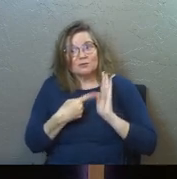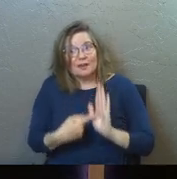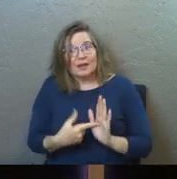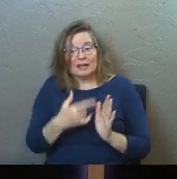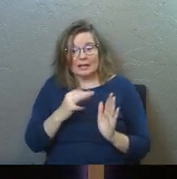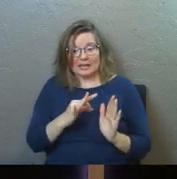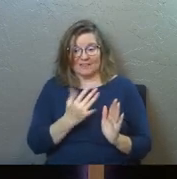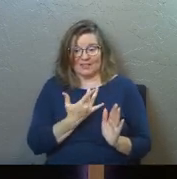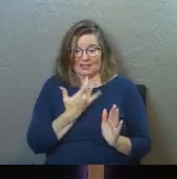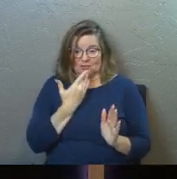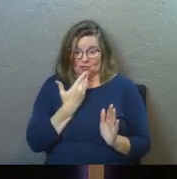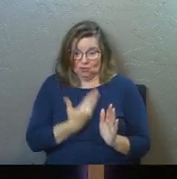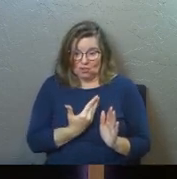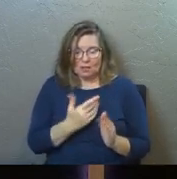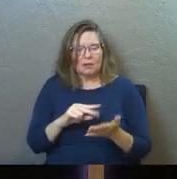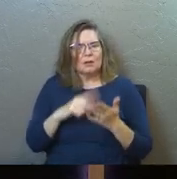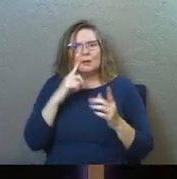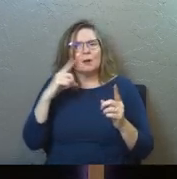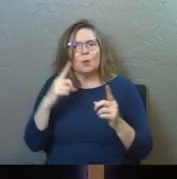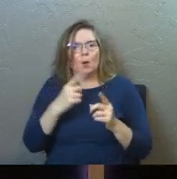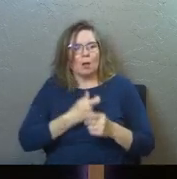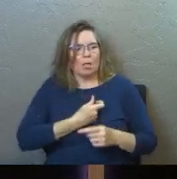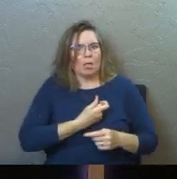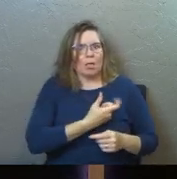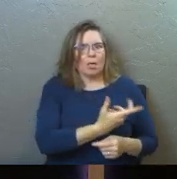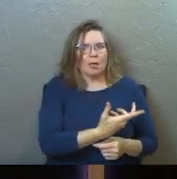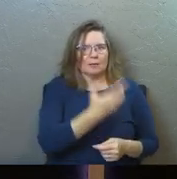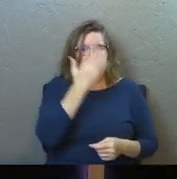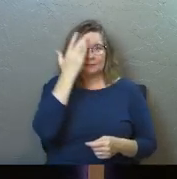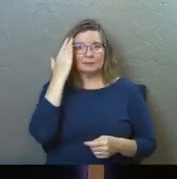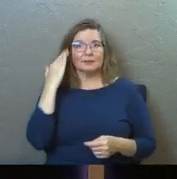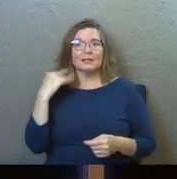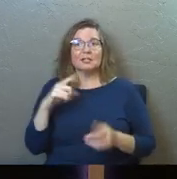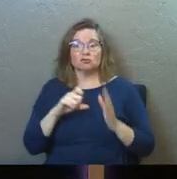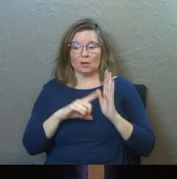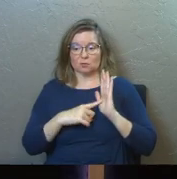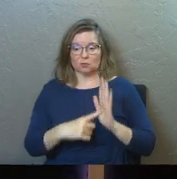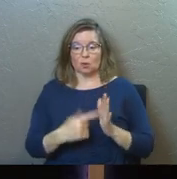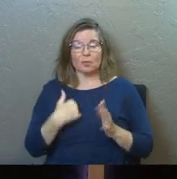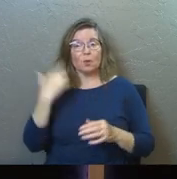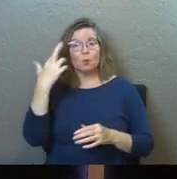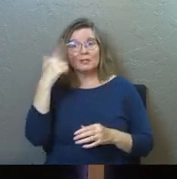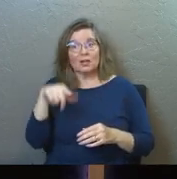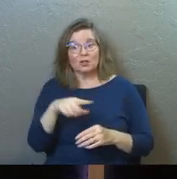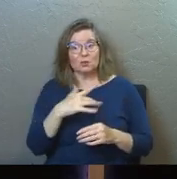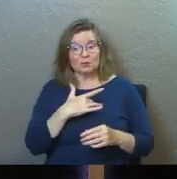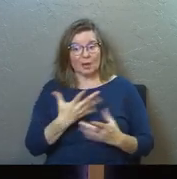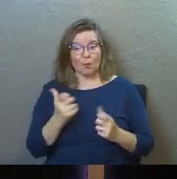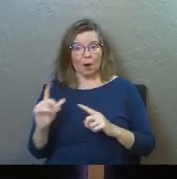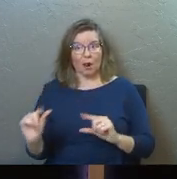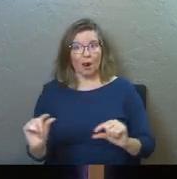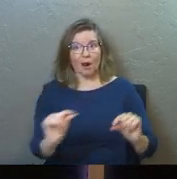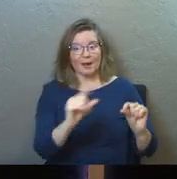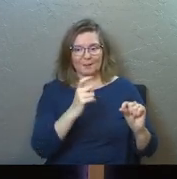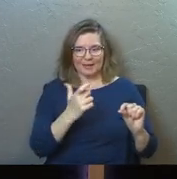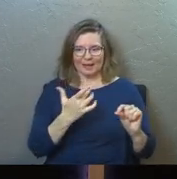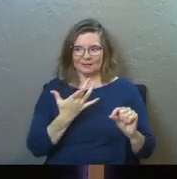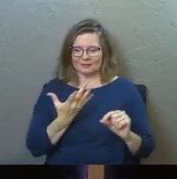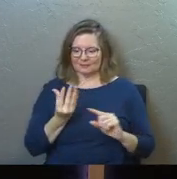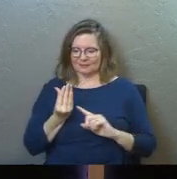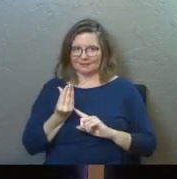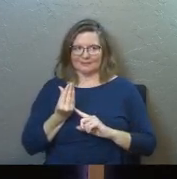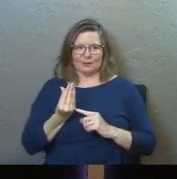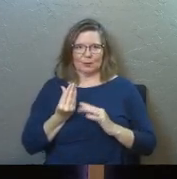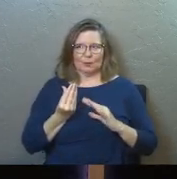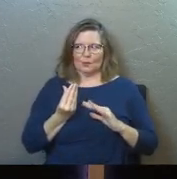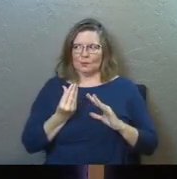and if it tastes so good, what's the point in telling us that, he's trying to indicate to us, the reason you're gossiping is because it tastes good,